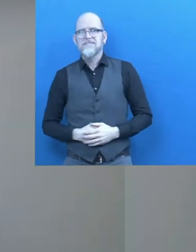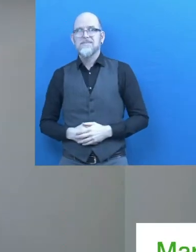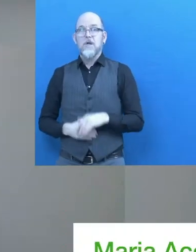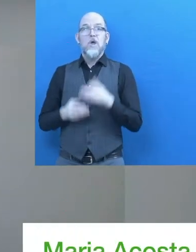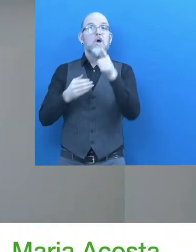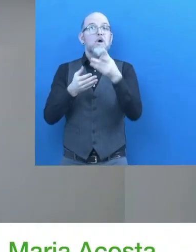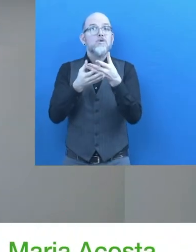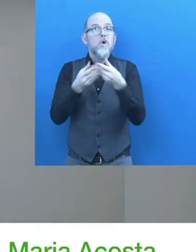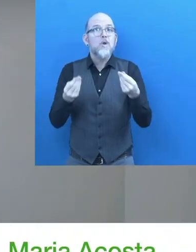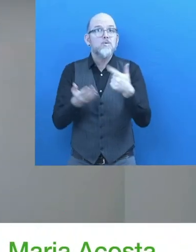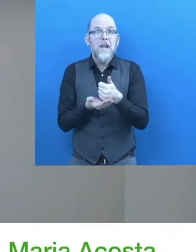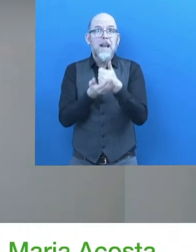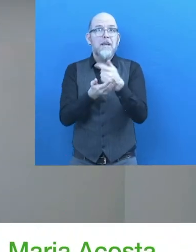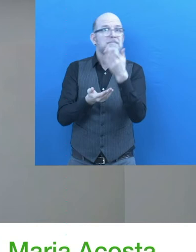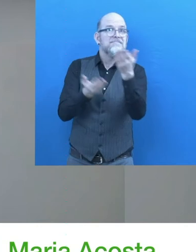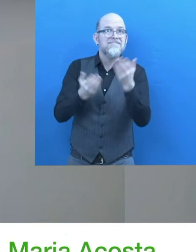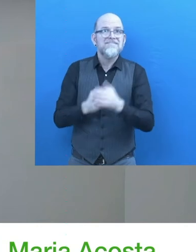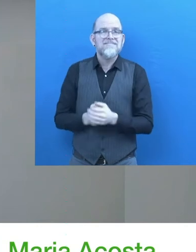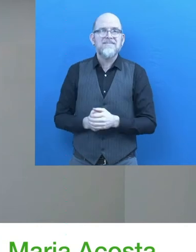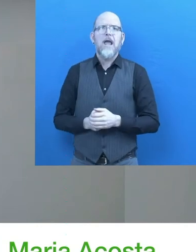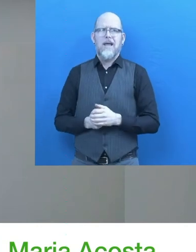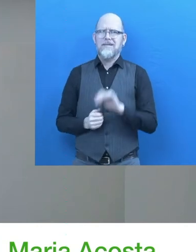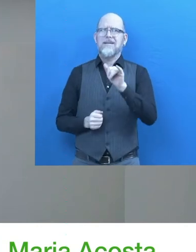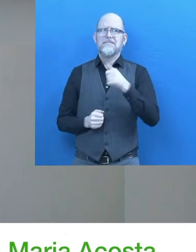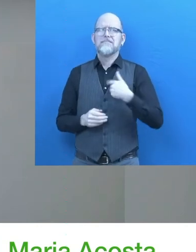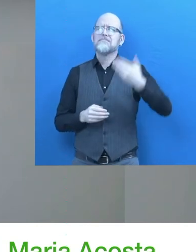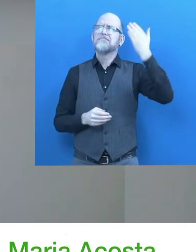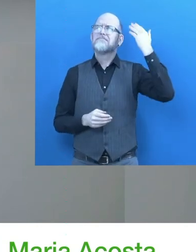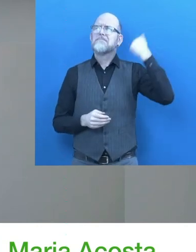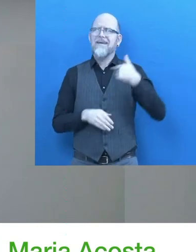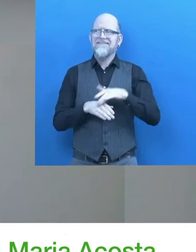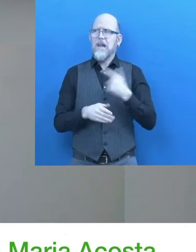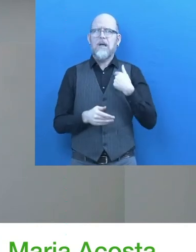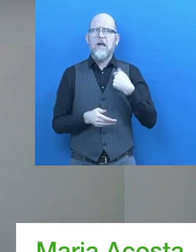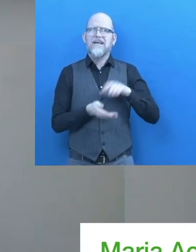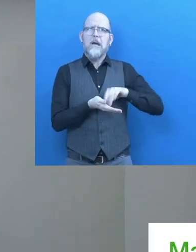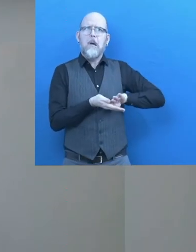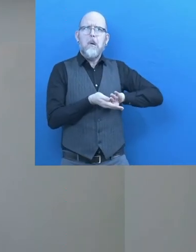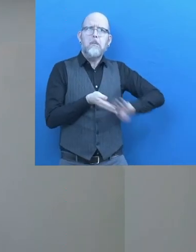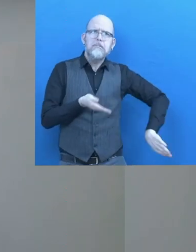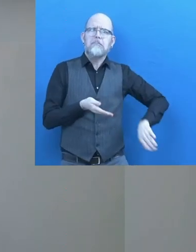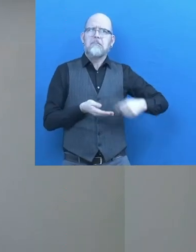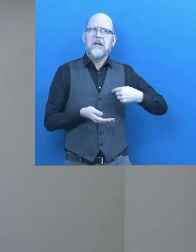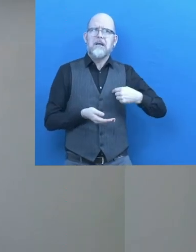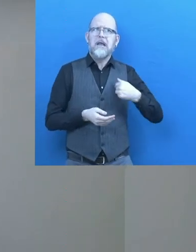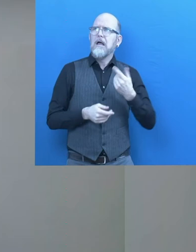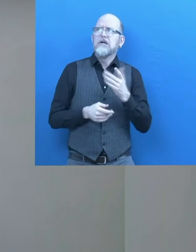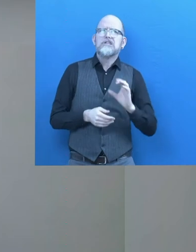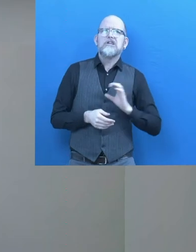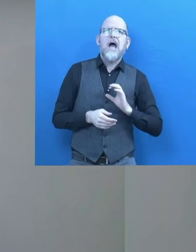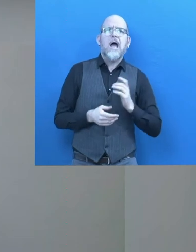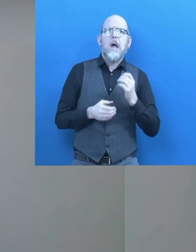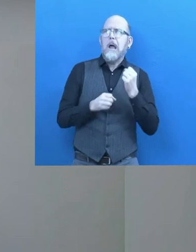Before this, I was feeling kind of stuck in an area I didn't have many